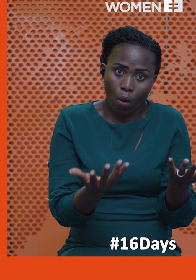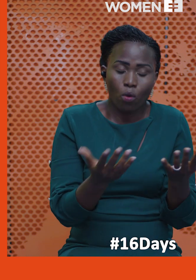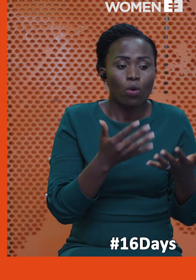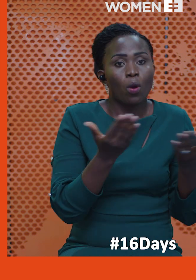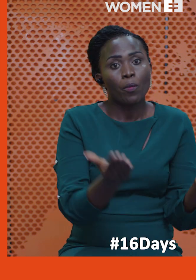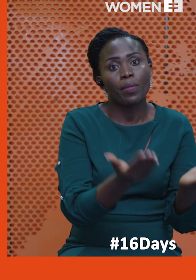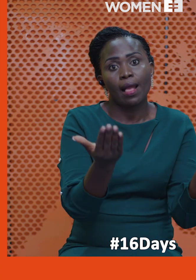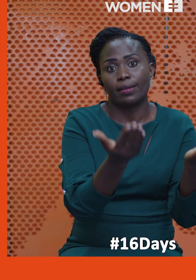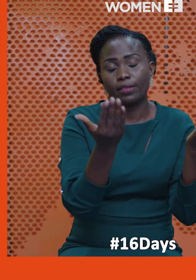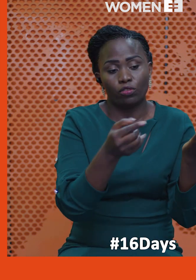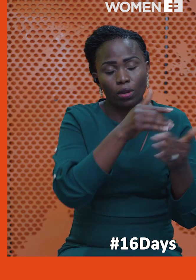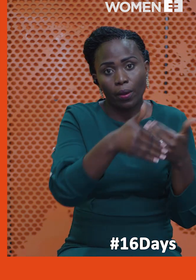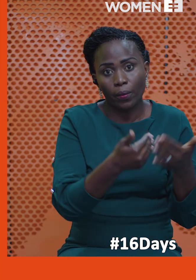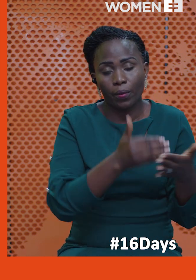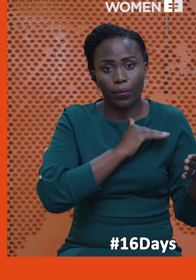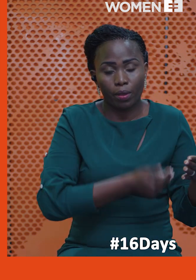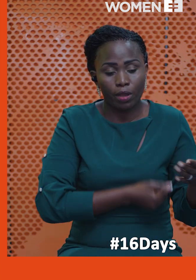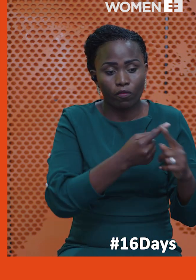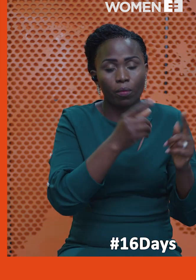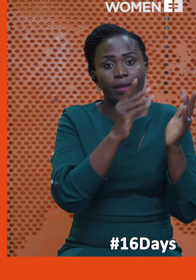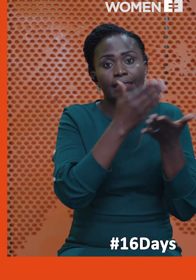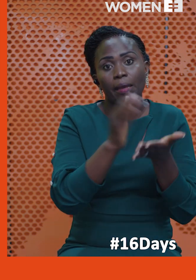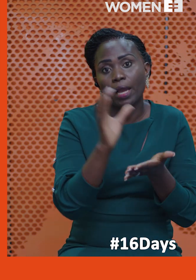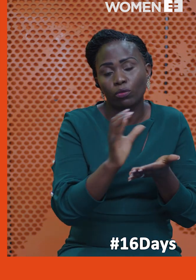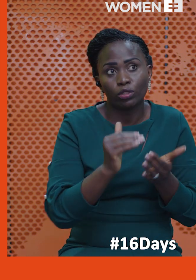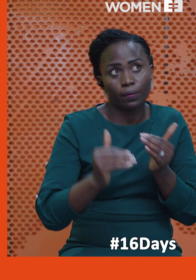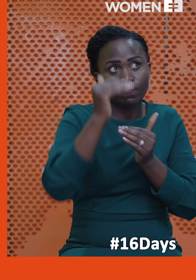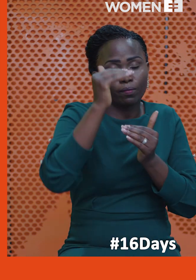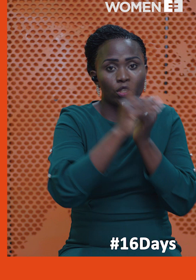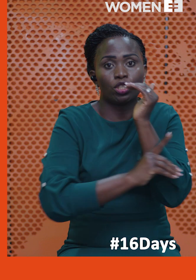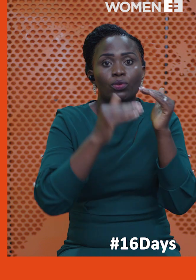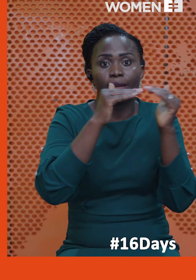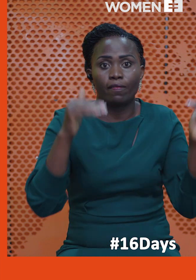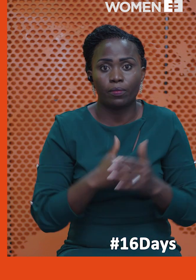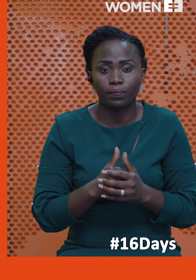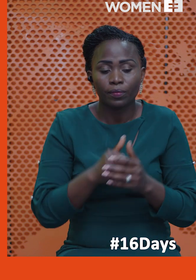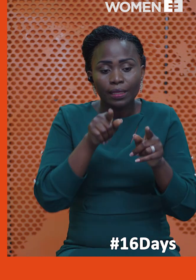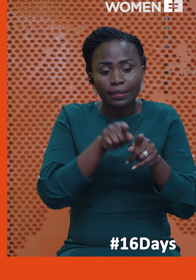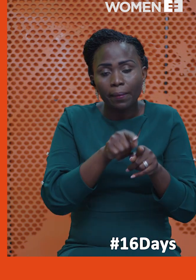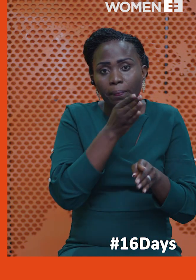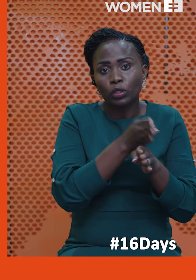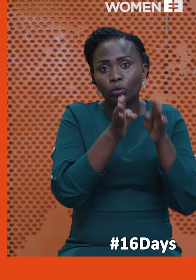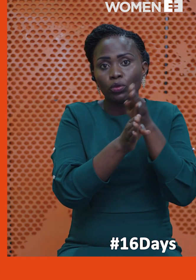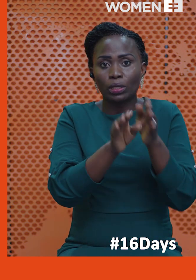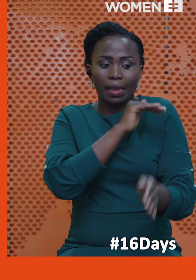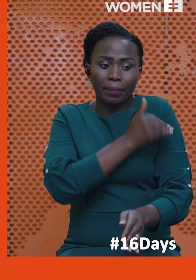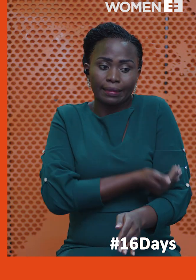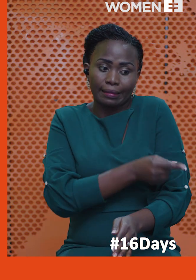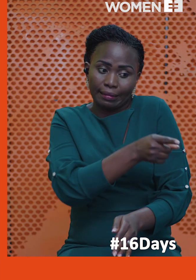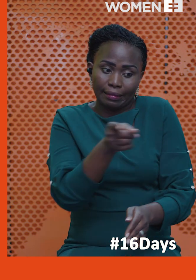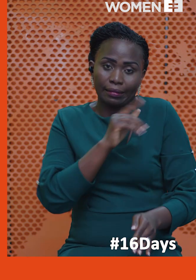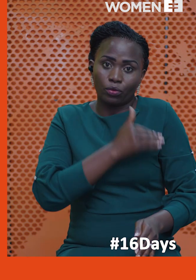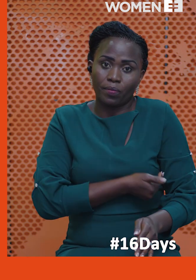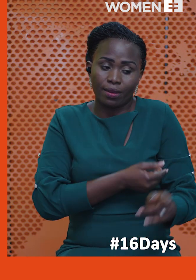about mobilization of networks right from the sub-county level to the district level, and building capacity of those women